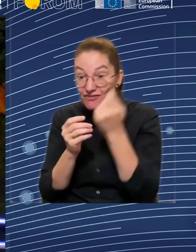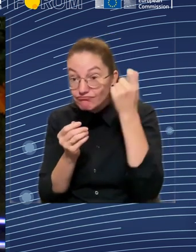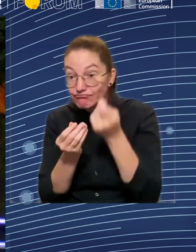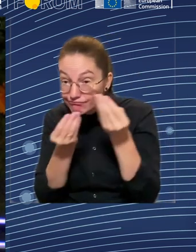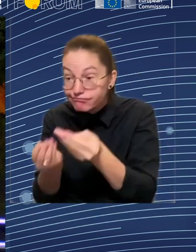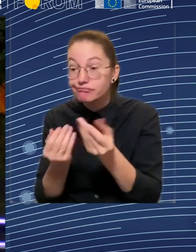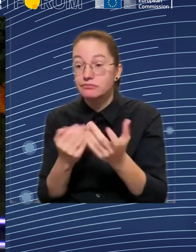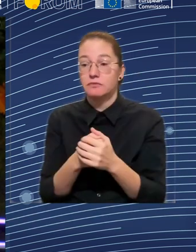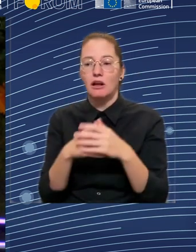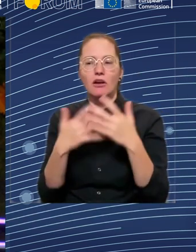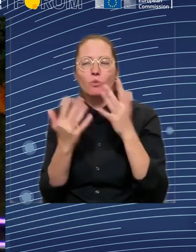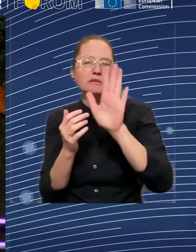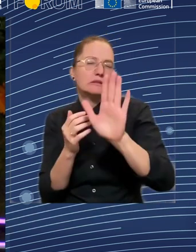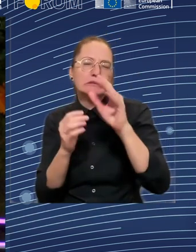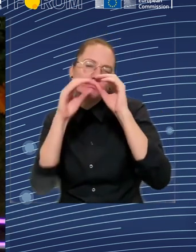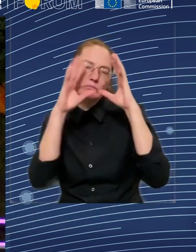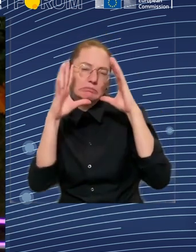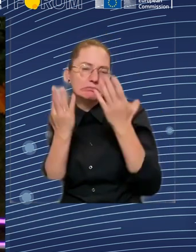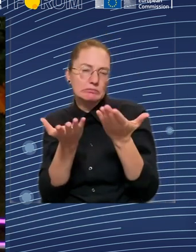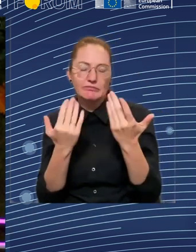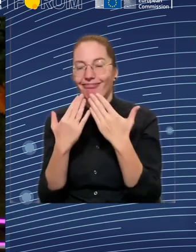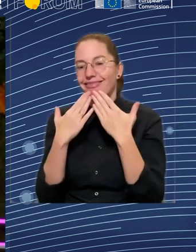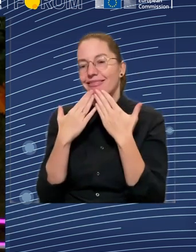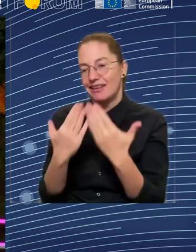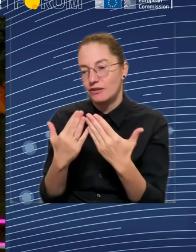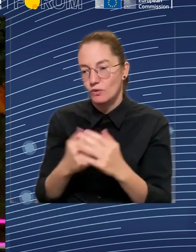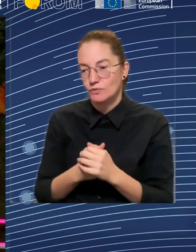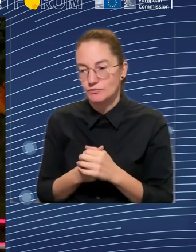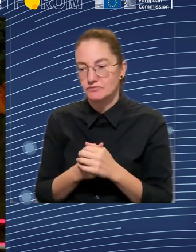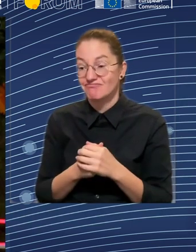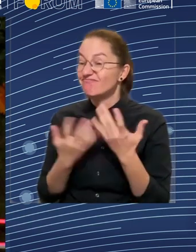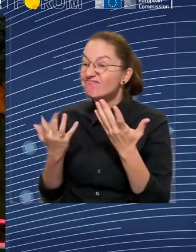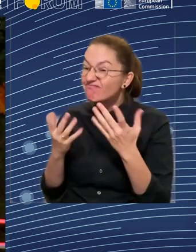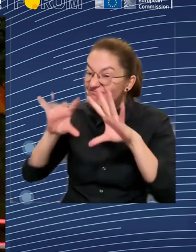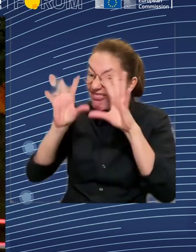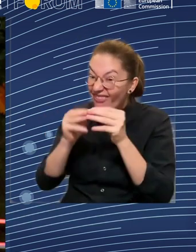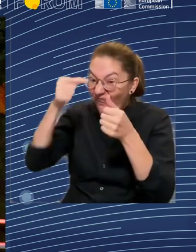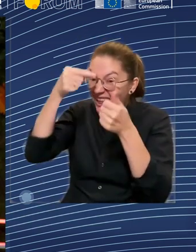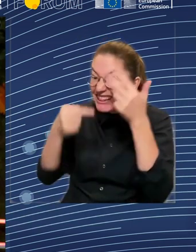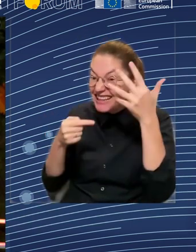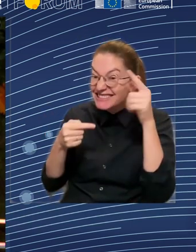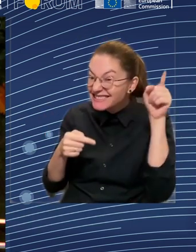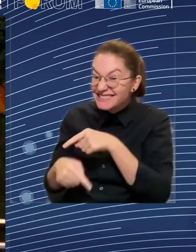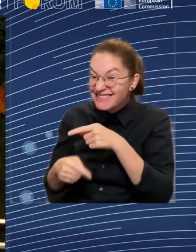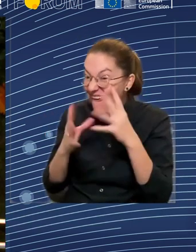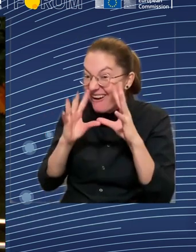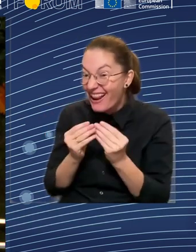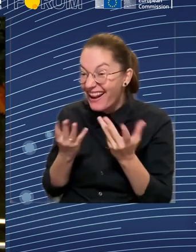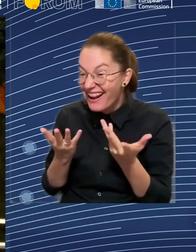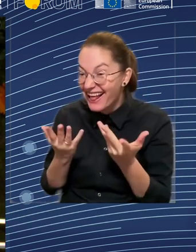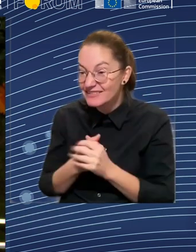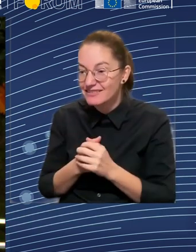I think I'm... To me, there are two things that are